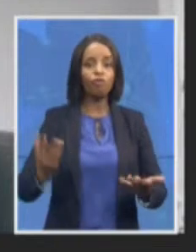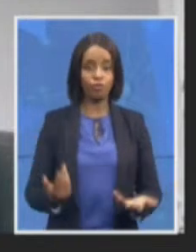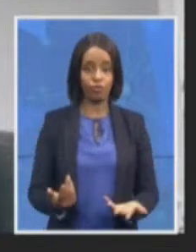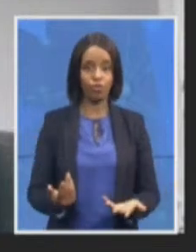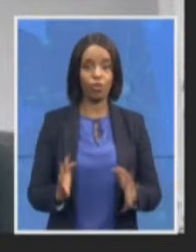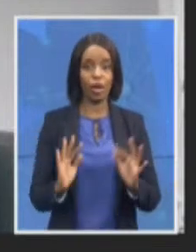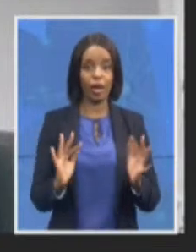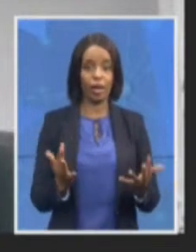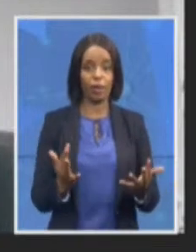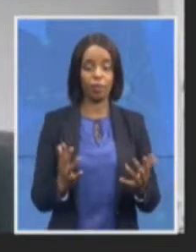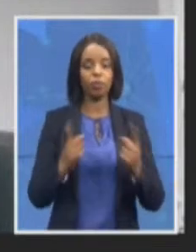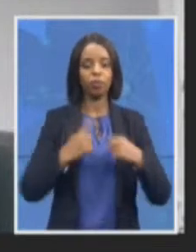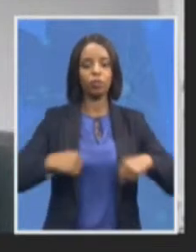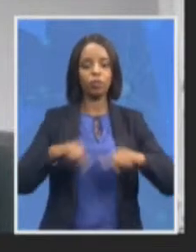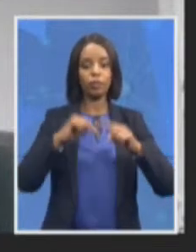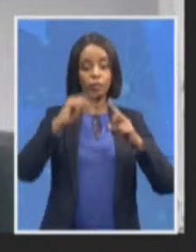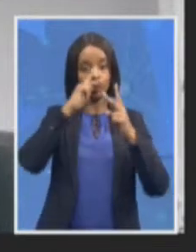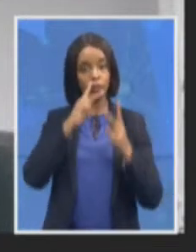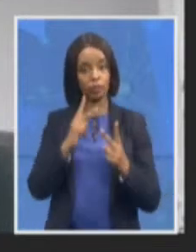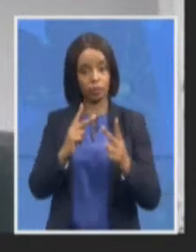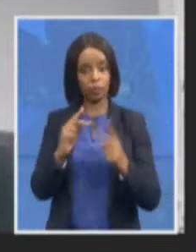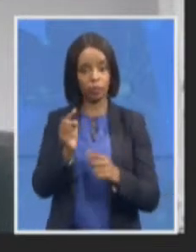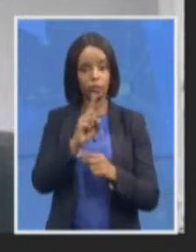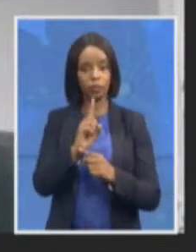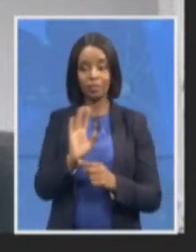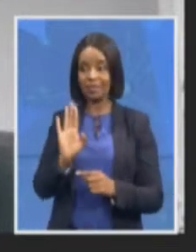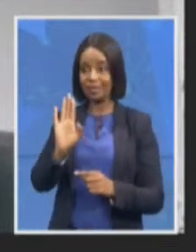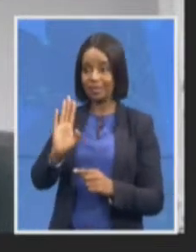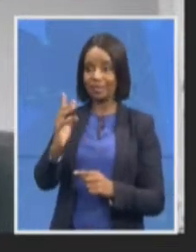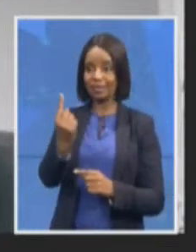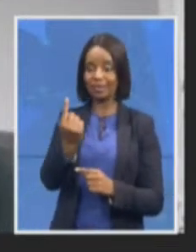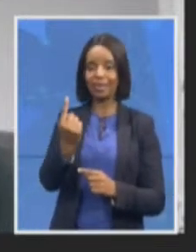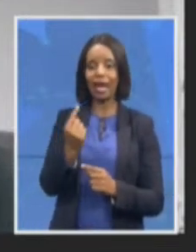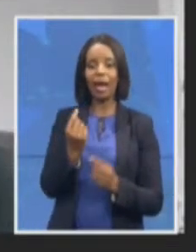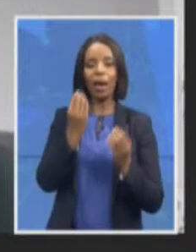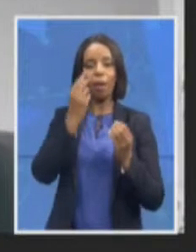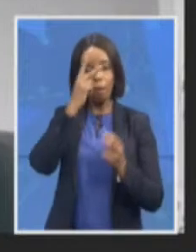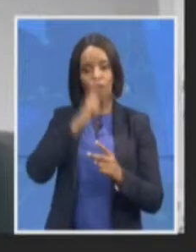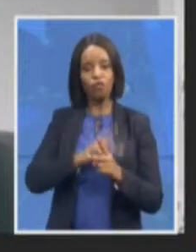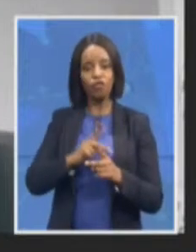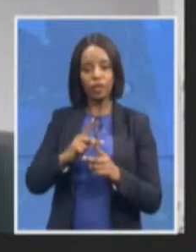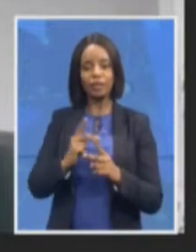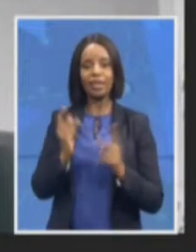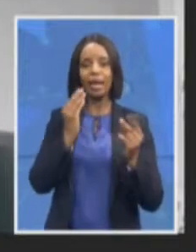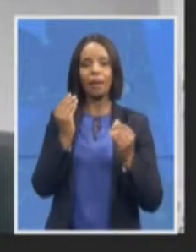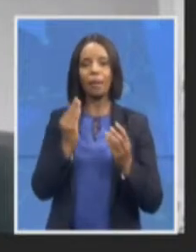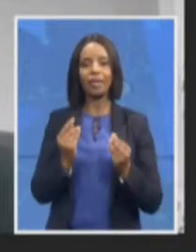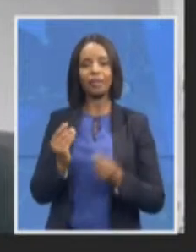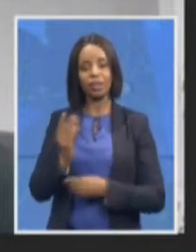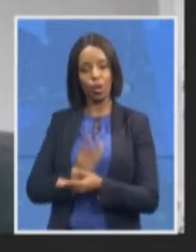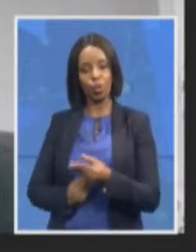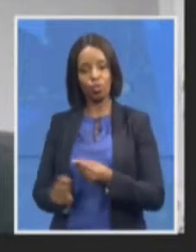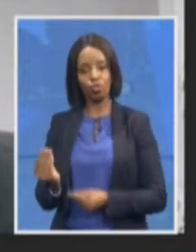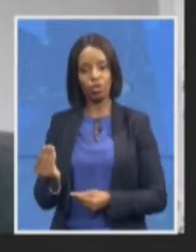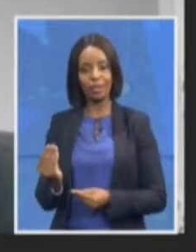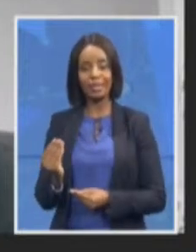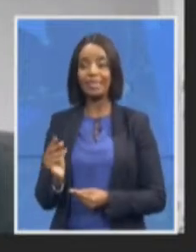professional money launderers who have pretty much escaped because